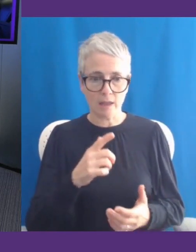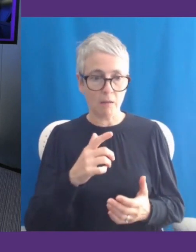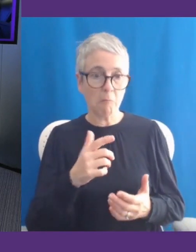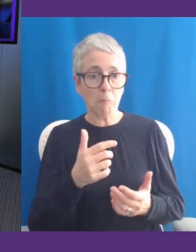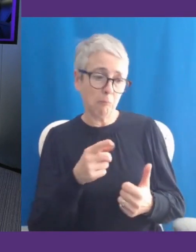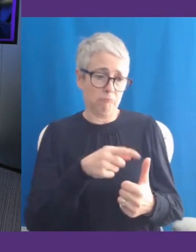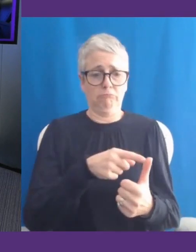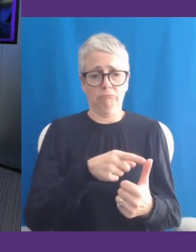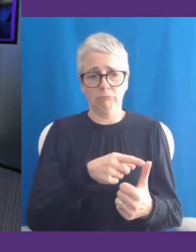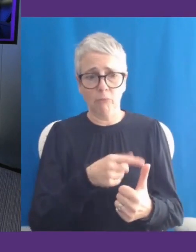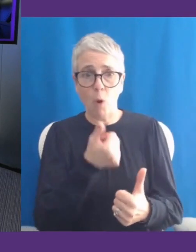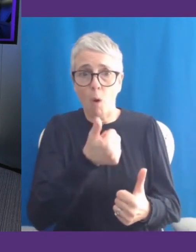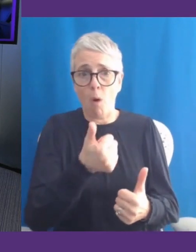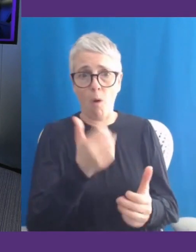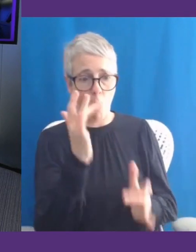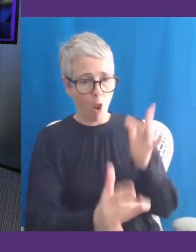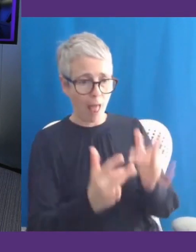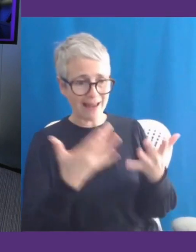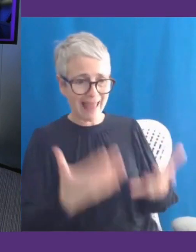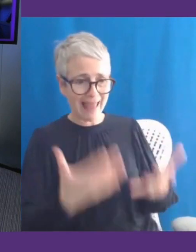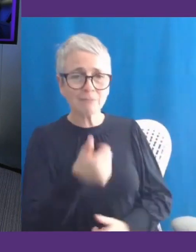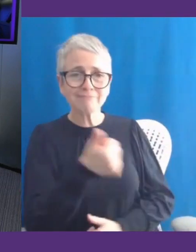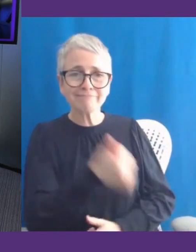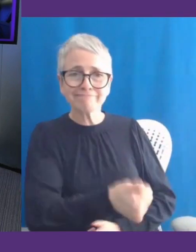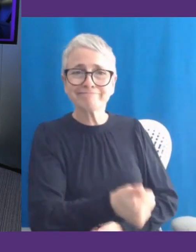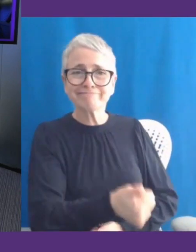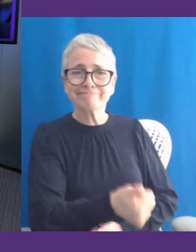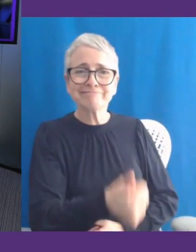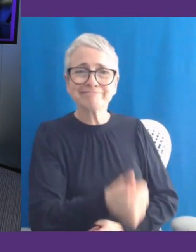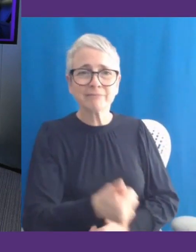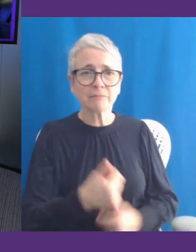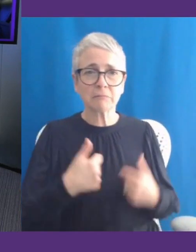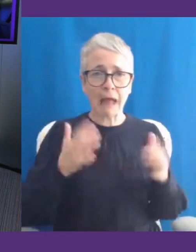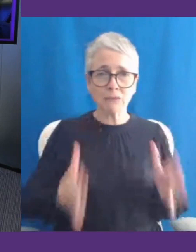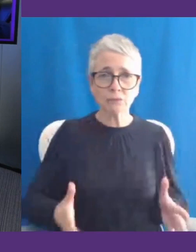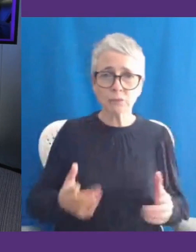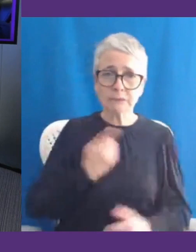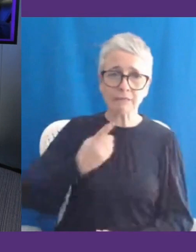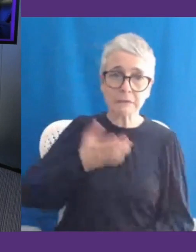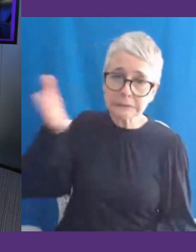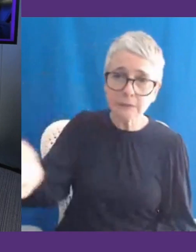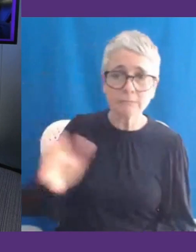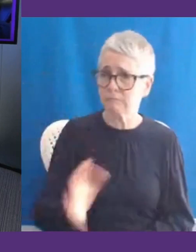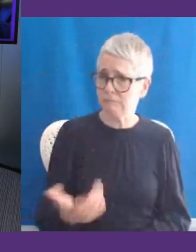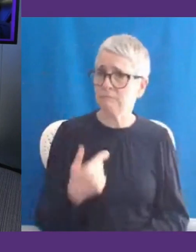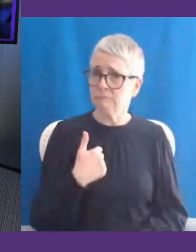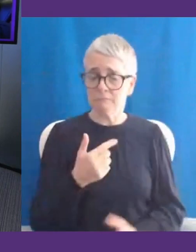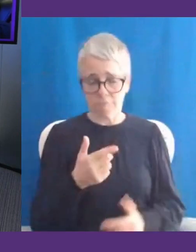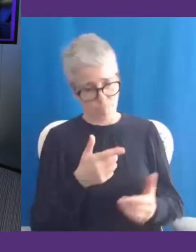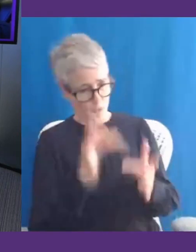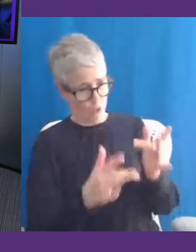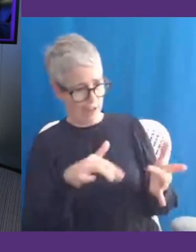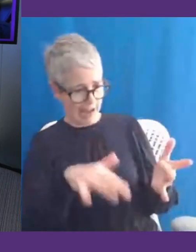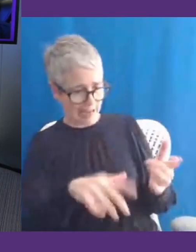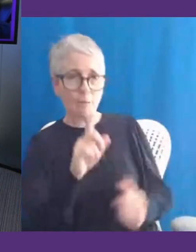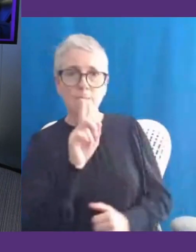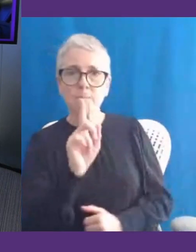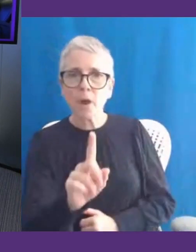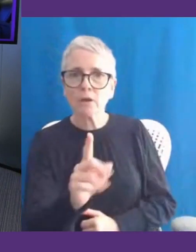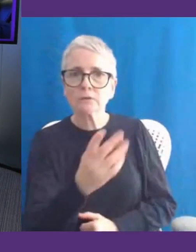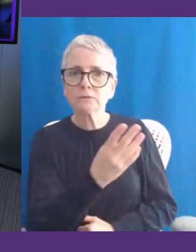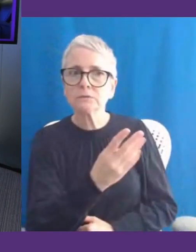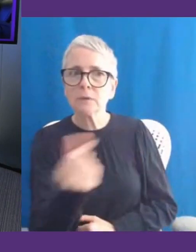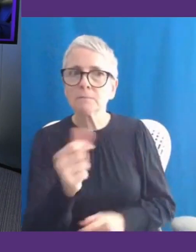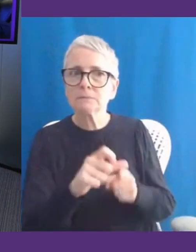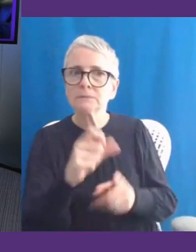you don't have to go down there physically in person anymore. But actually, let's not forget that the majority of disabled people, it's not actually a physical